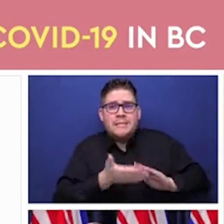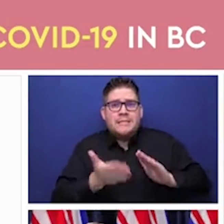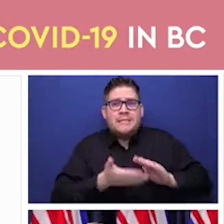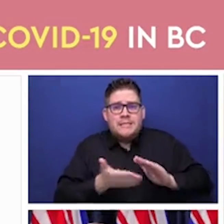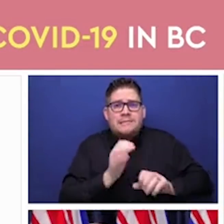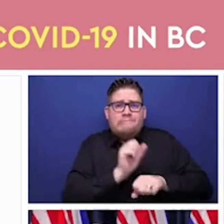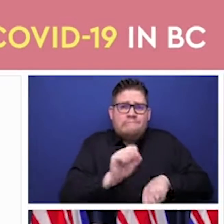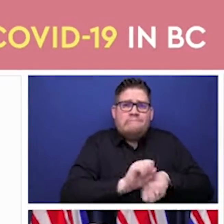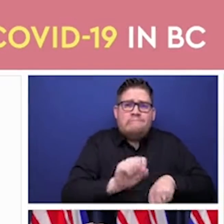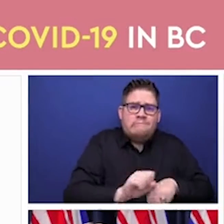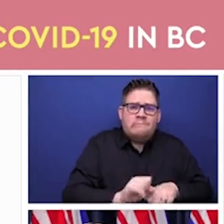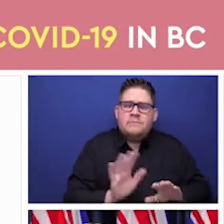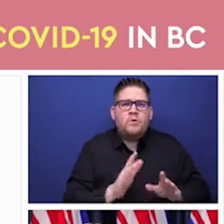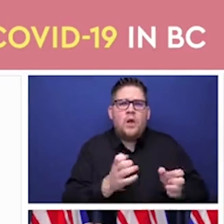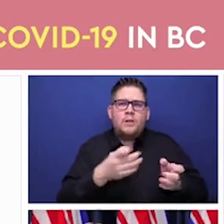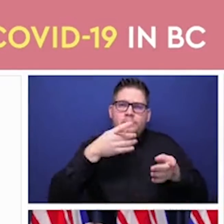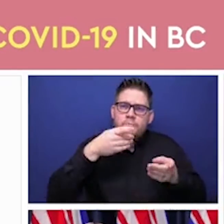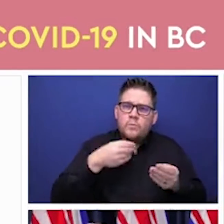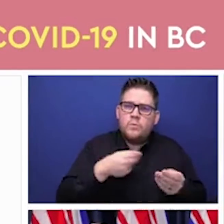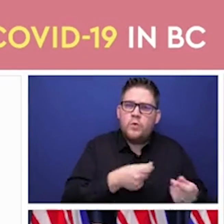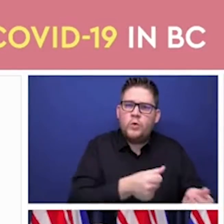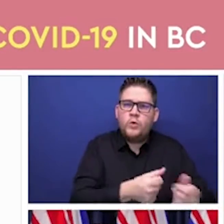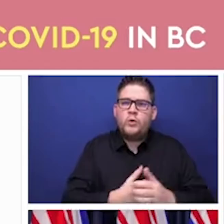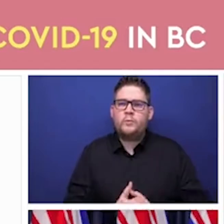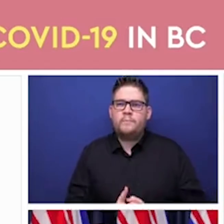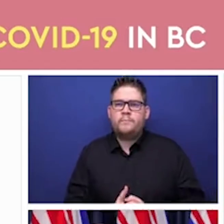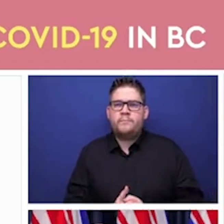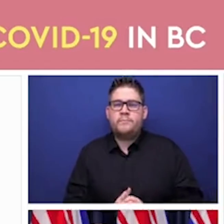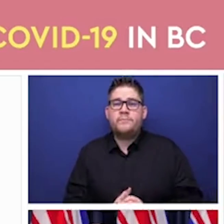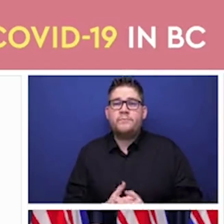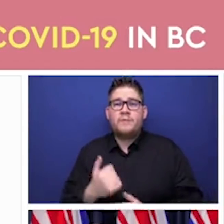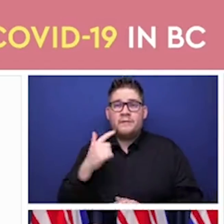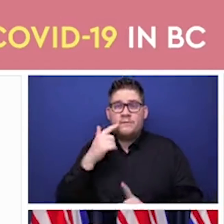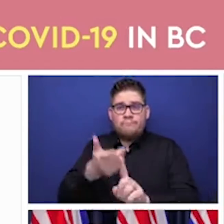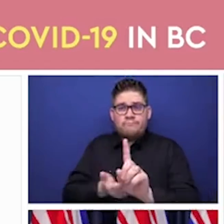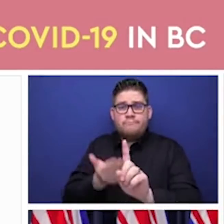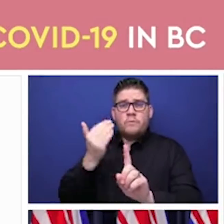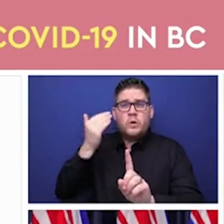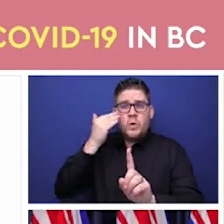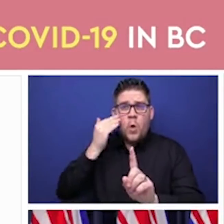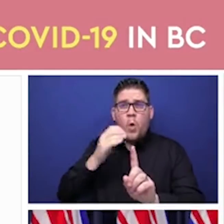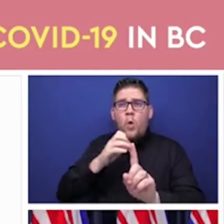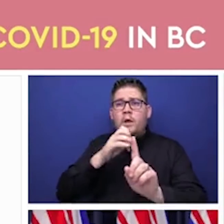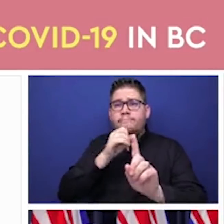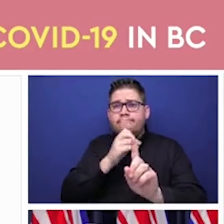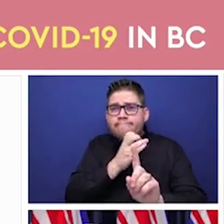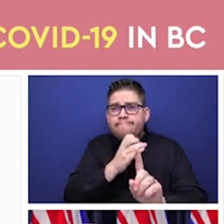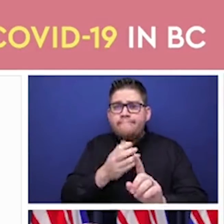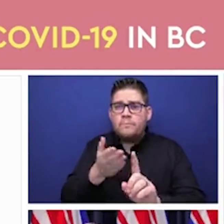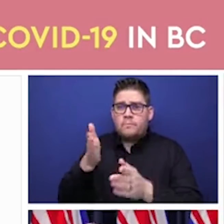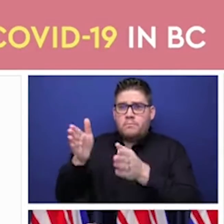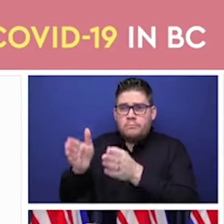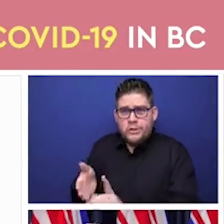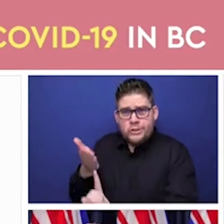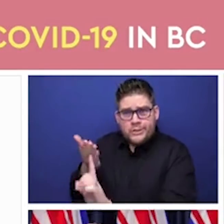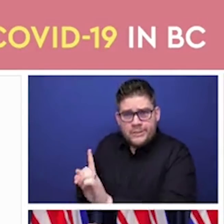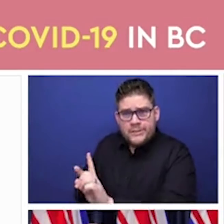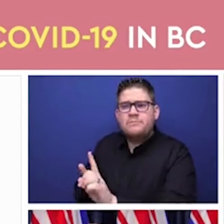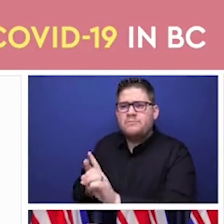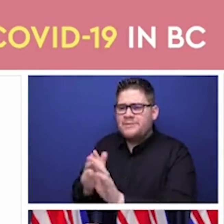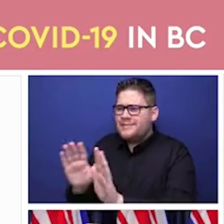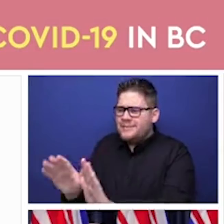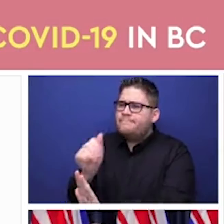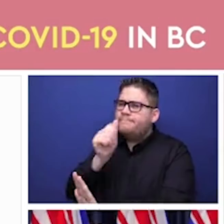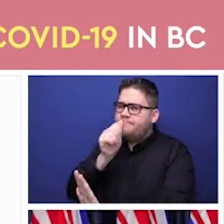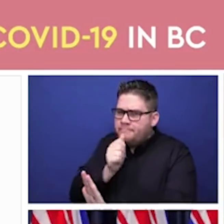But reassure them that everybody is going to get vaccinated. We will reach everyone. If they miss their eligible call date, it's no problem.